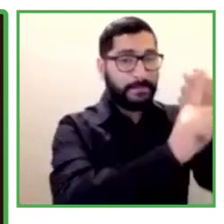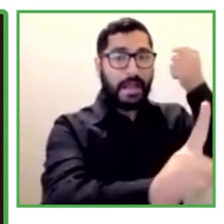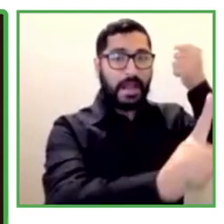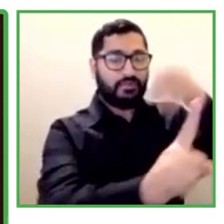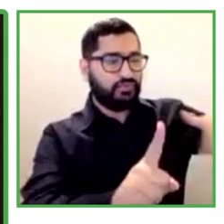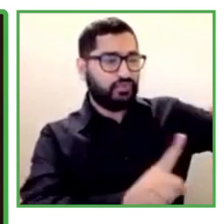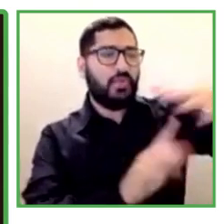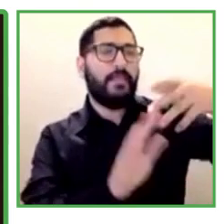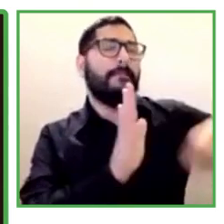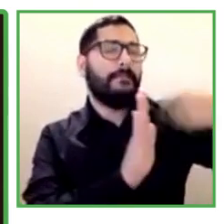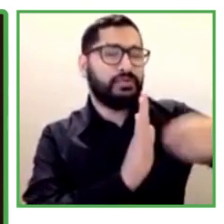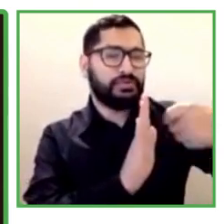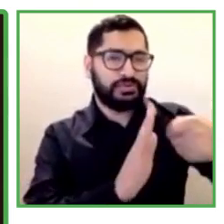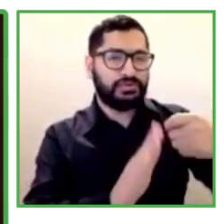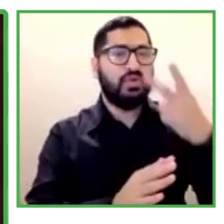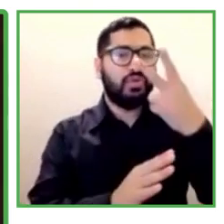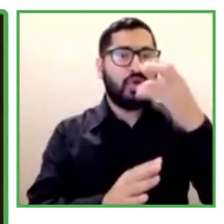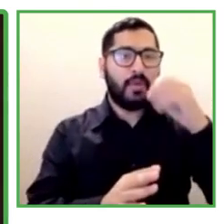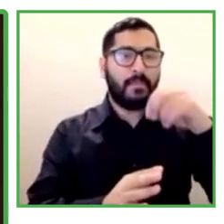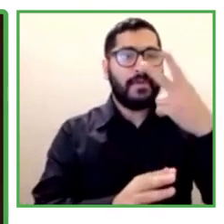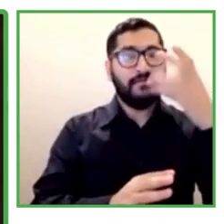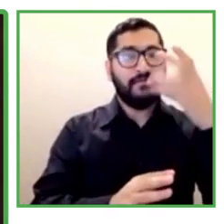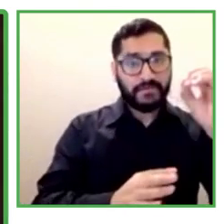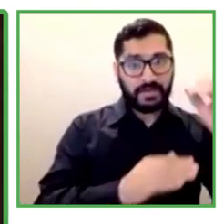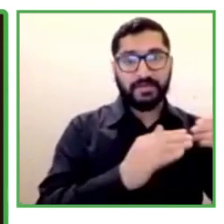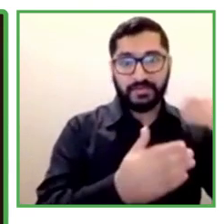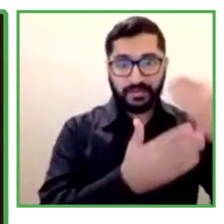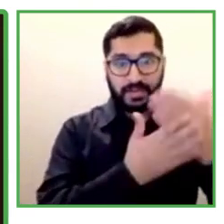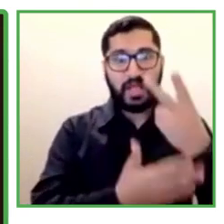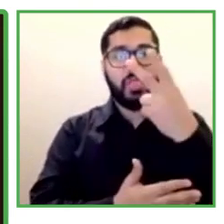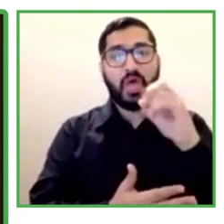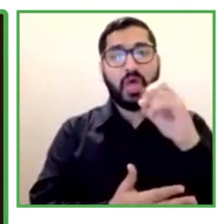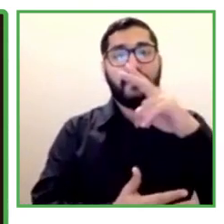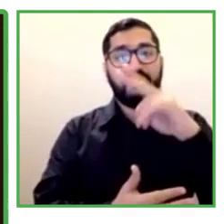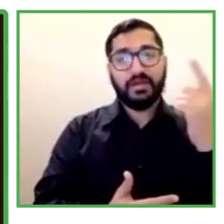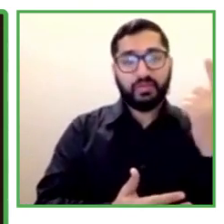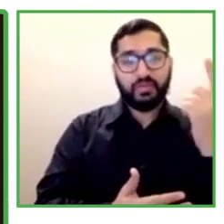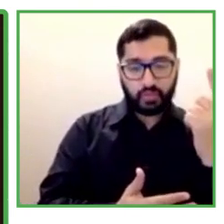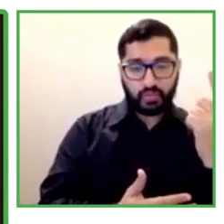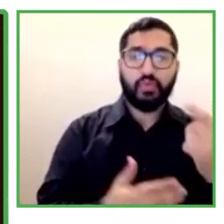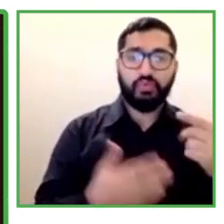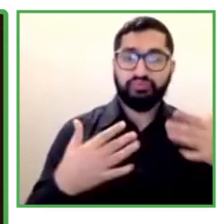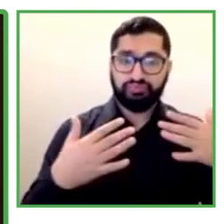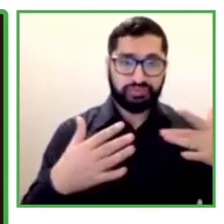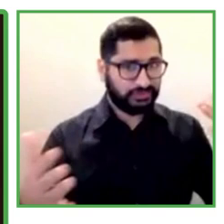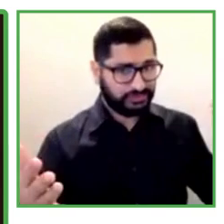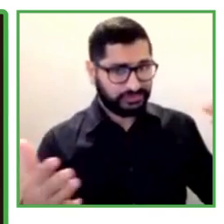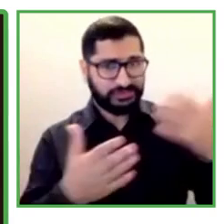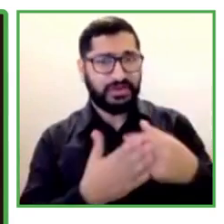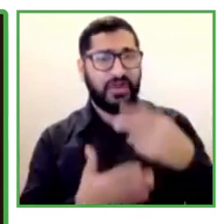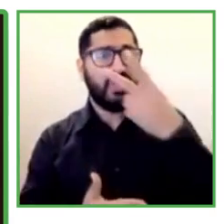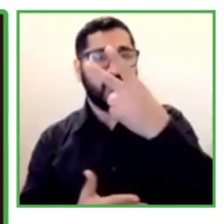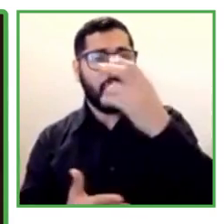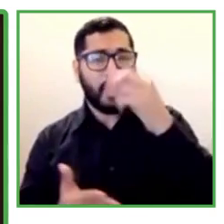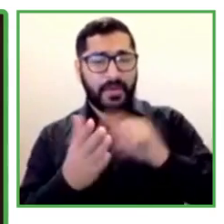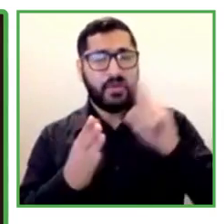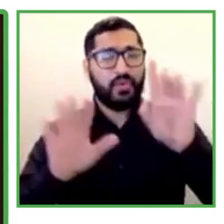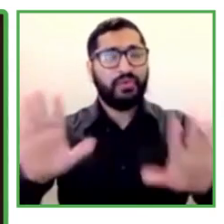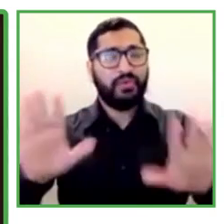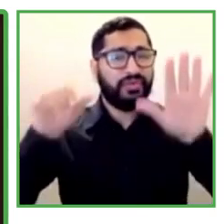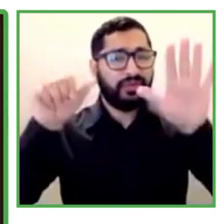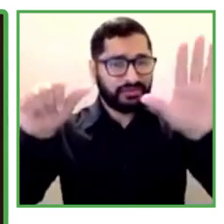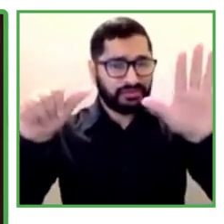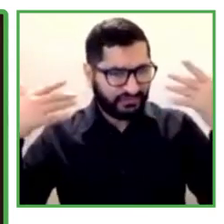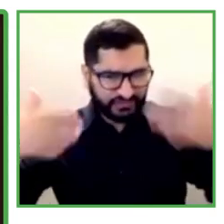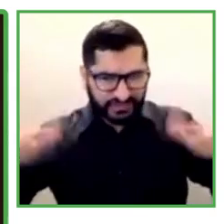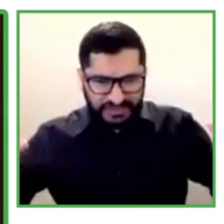2016, they have completed over 1,000 accessibility audits.